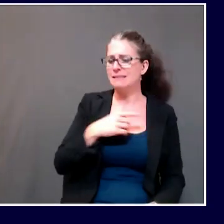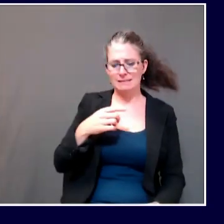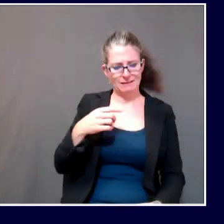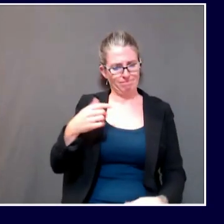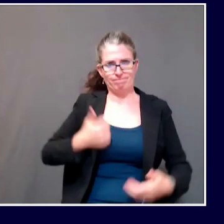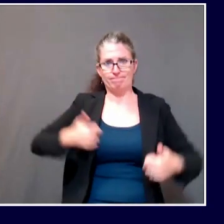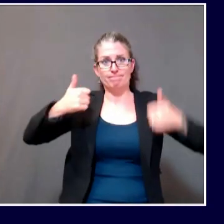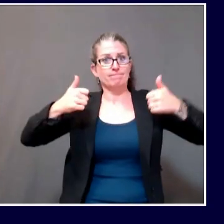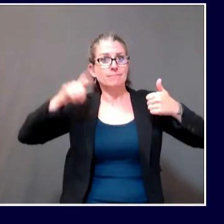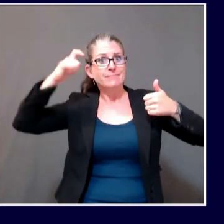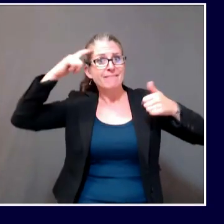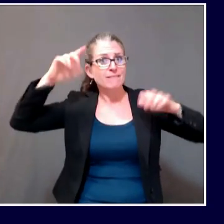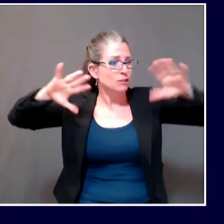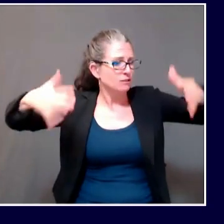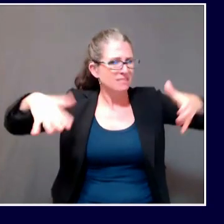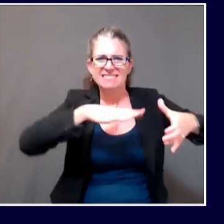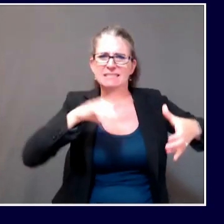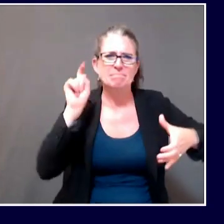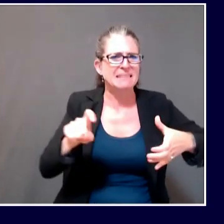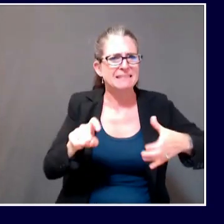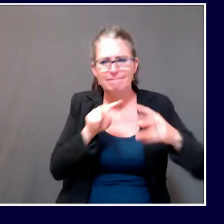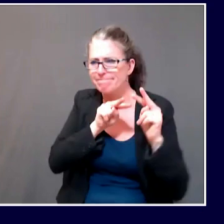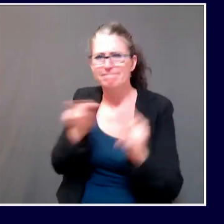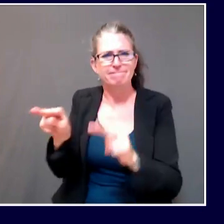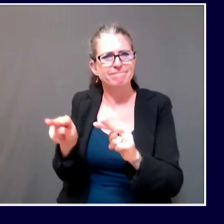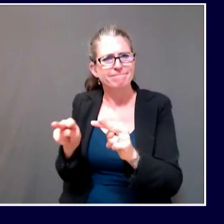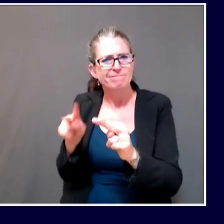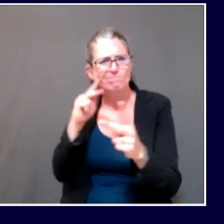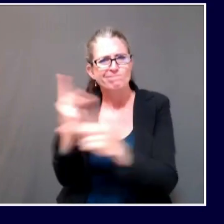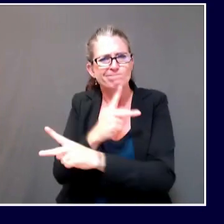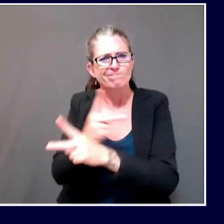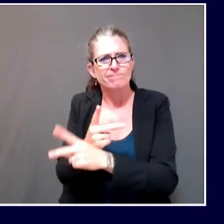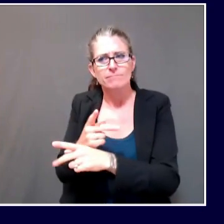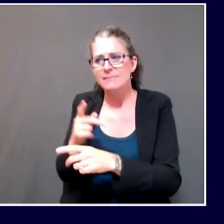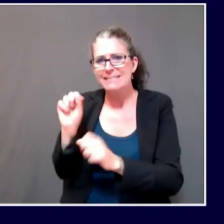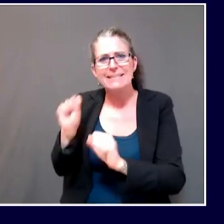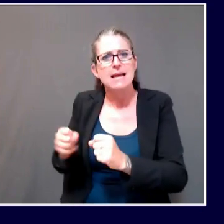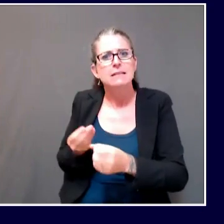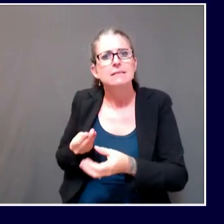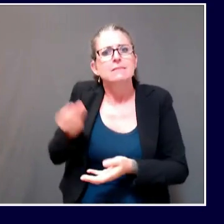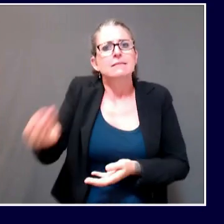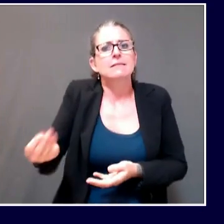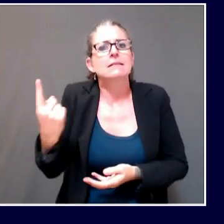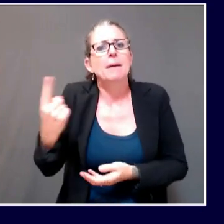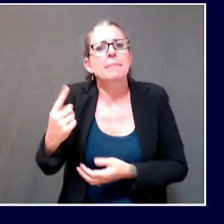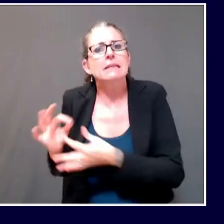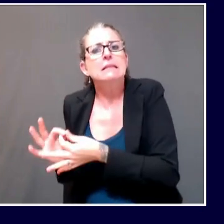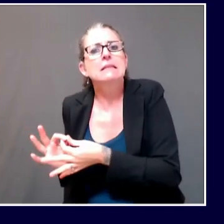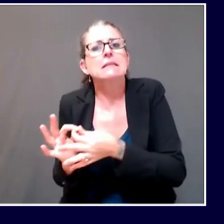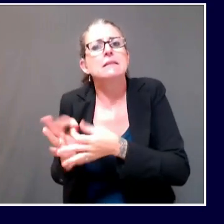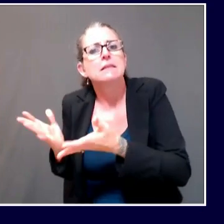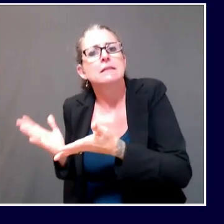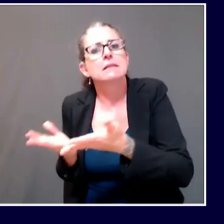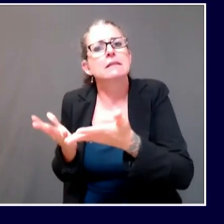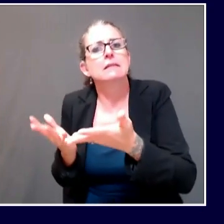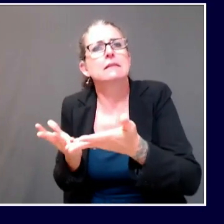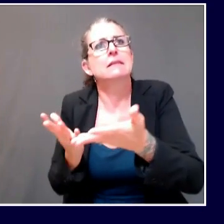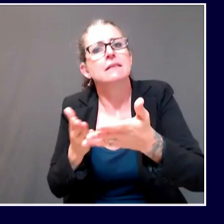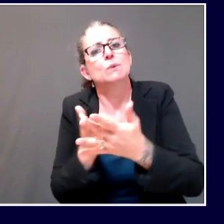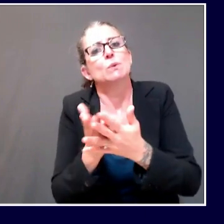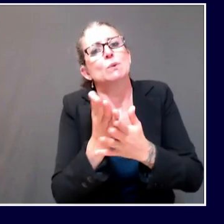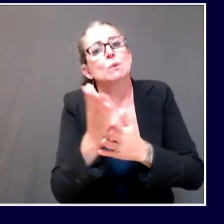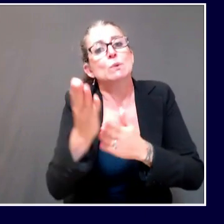continue. Some of these small businesses and small nonprofits have not been able to access existing resources and sources of funding,